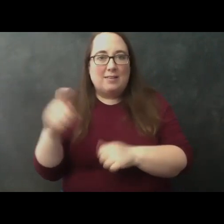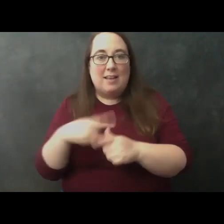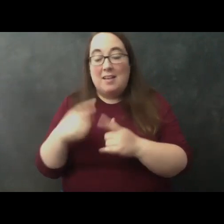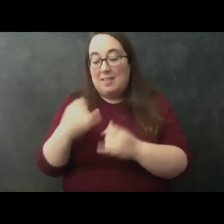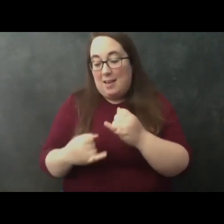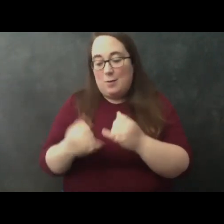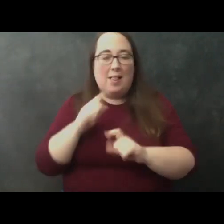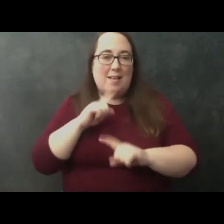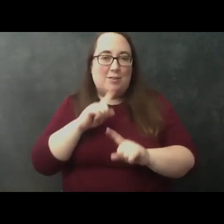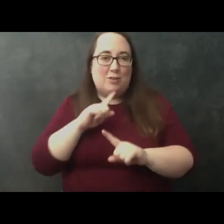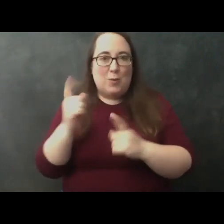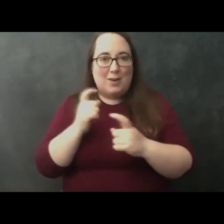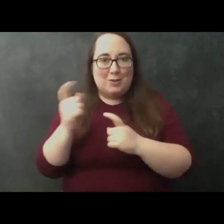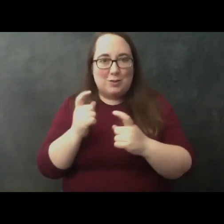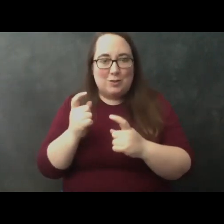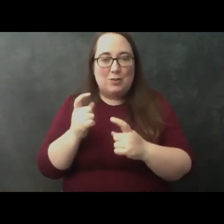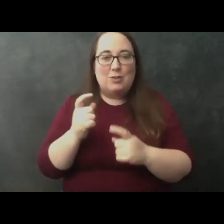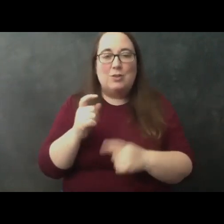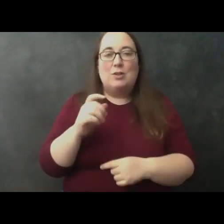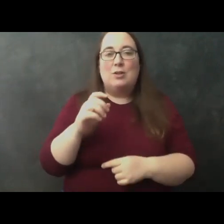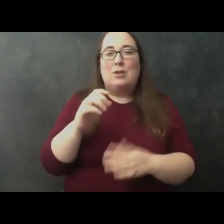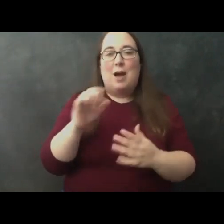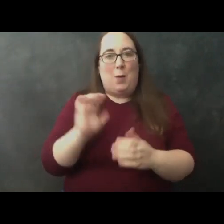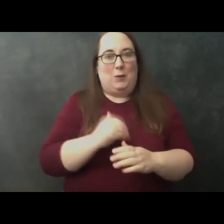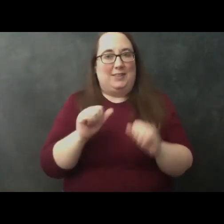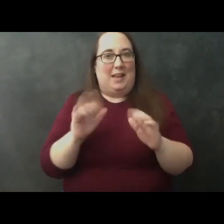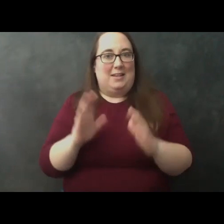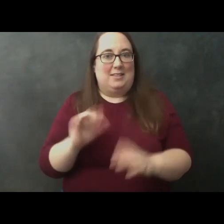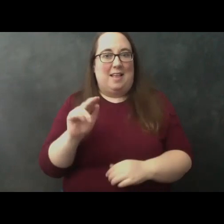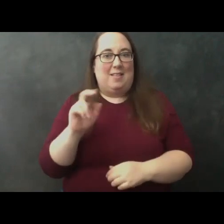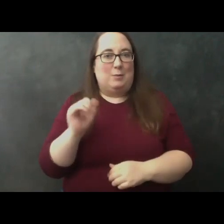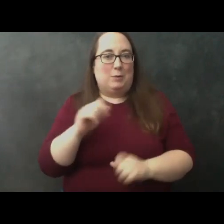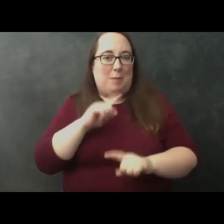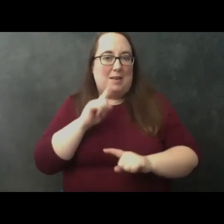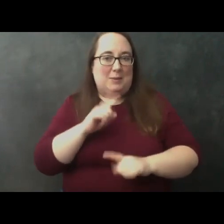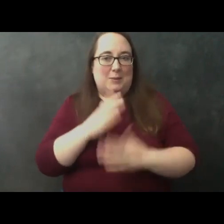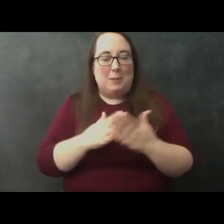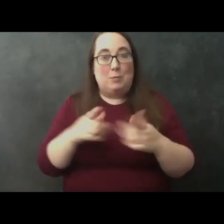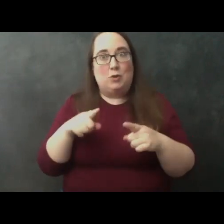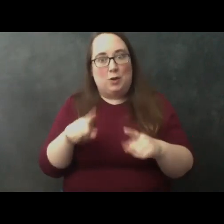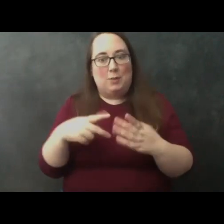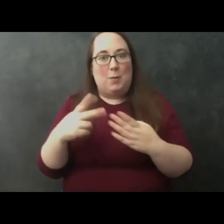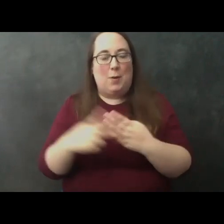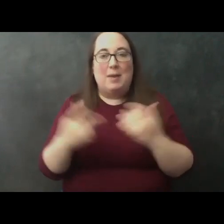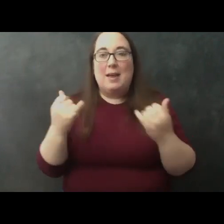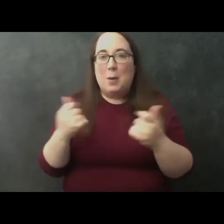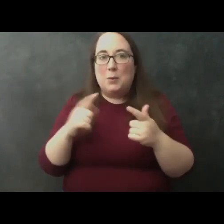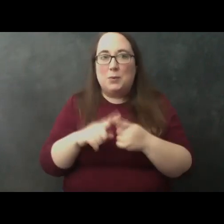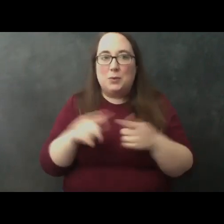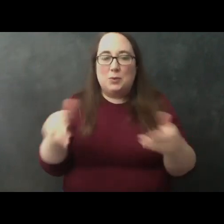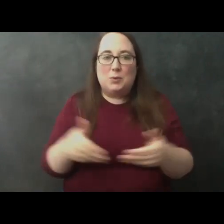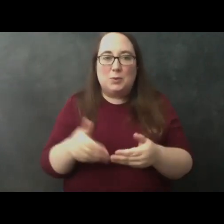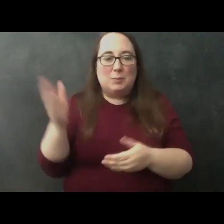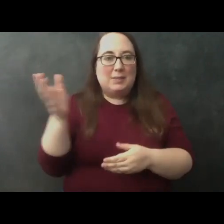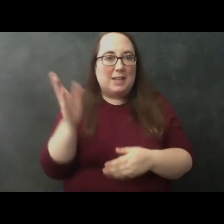program. Our CERC scientist, Allison, will also be responding to some of your questions during the program. Now, I'd like to introduce our